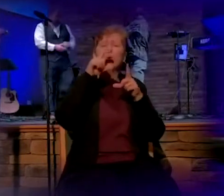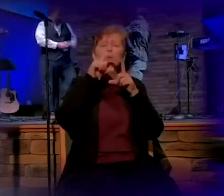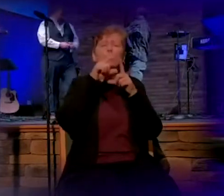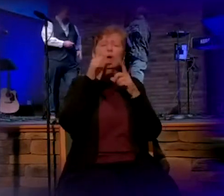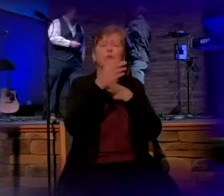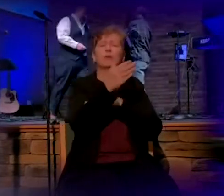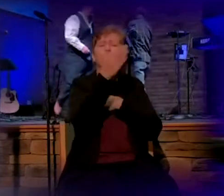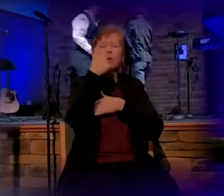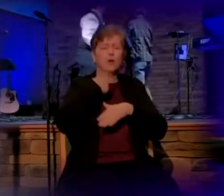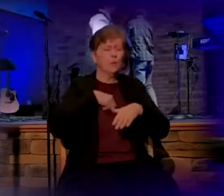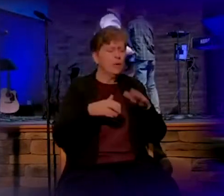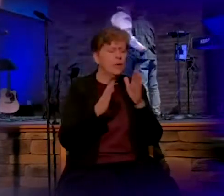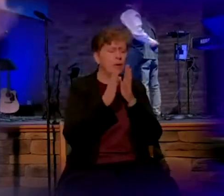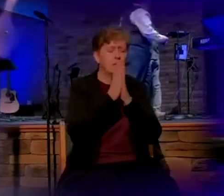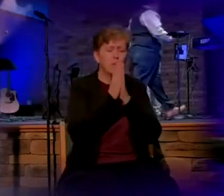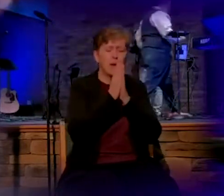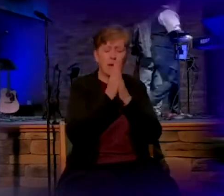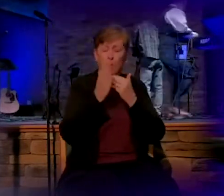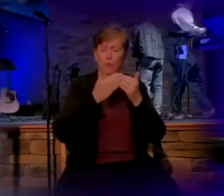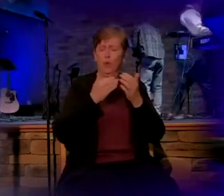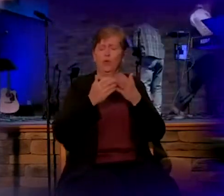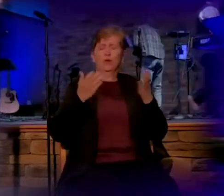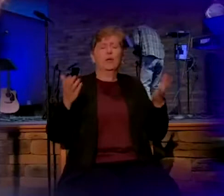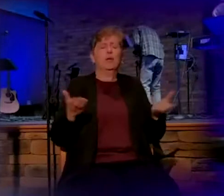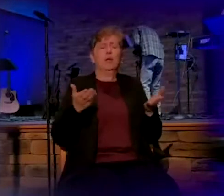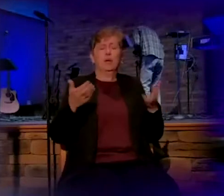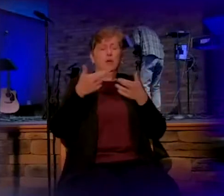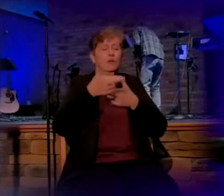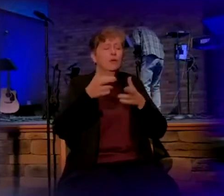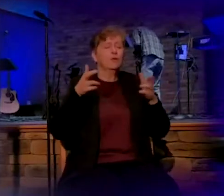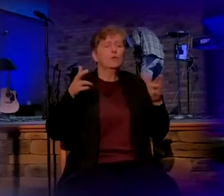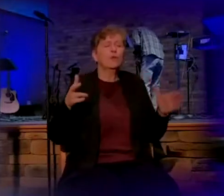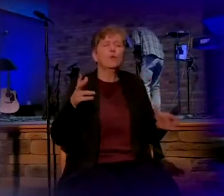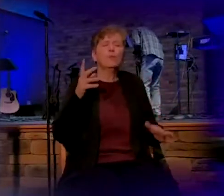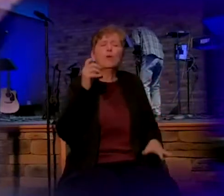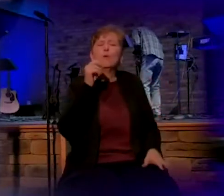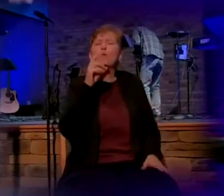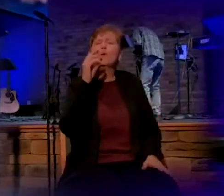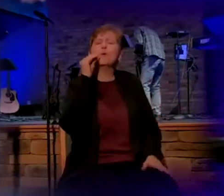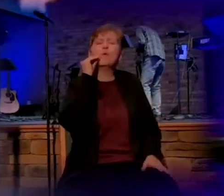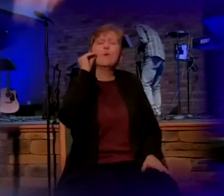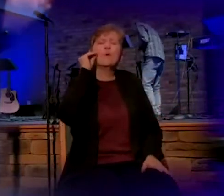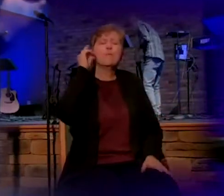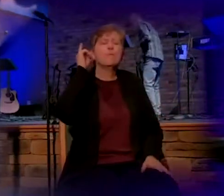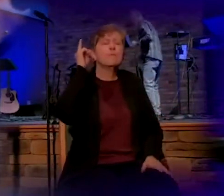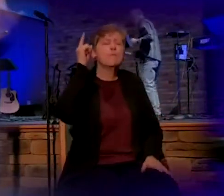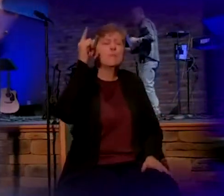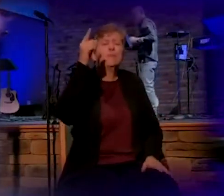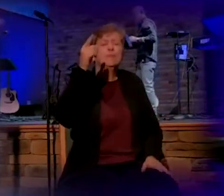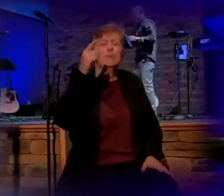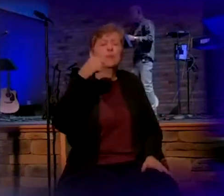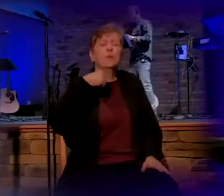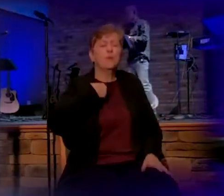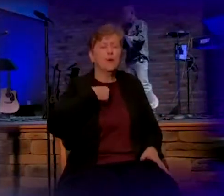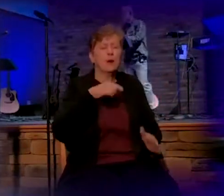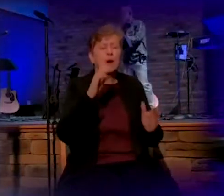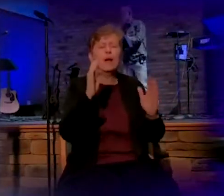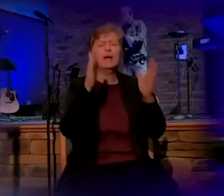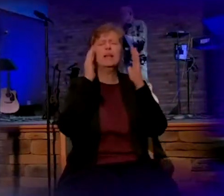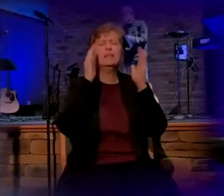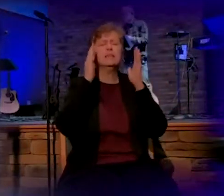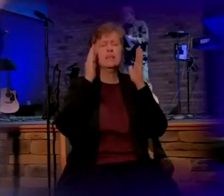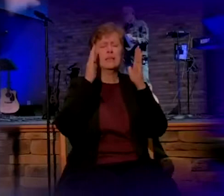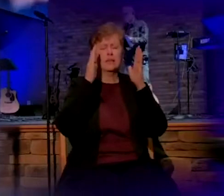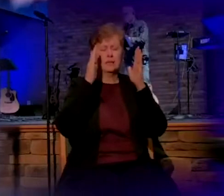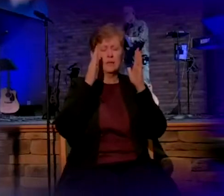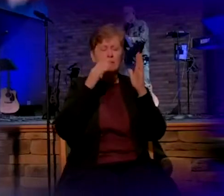that whether we're here in this room or at home, that we would be listening. And now,